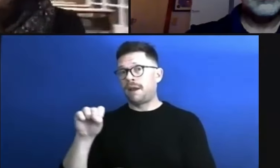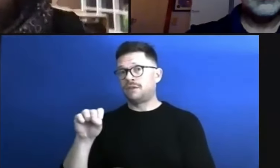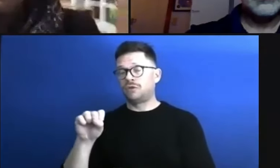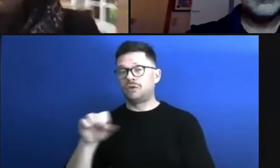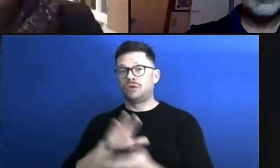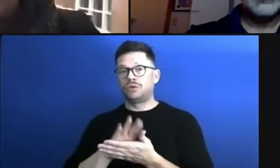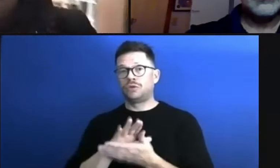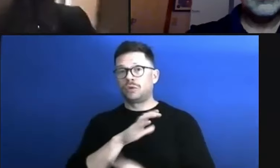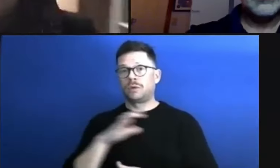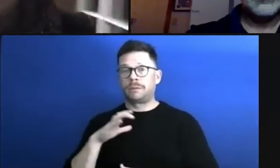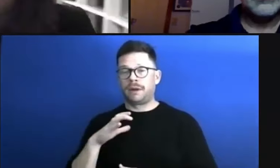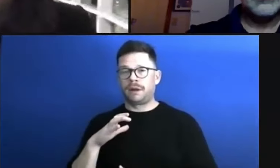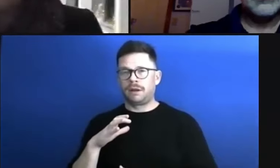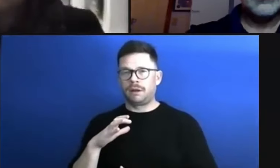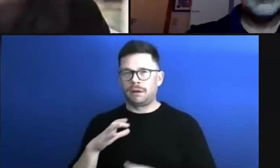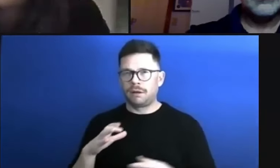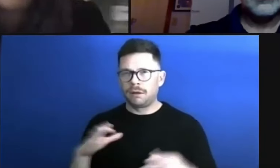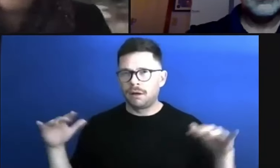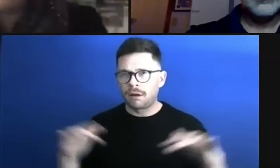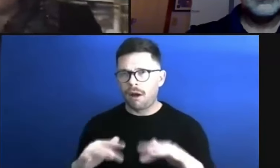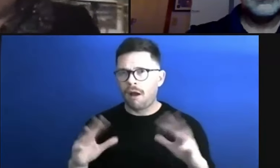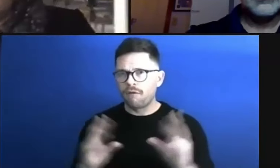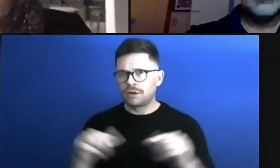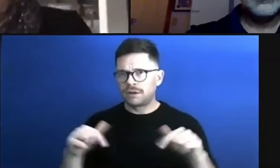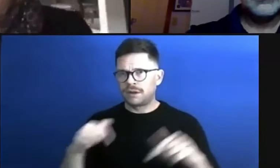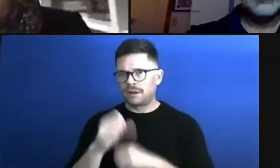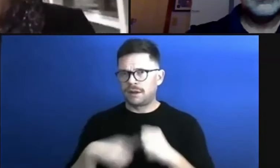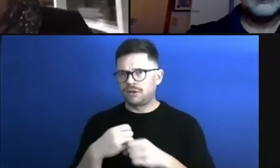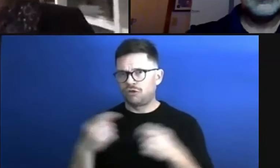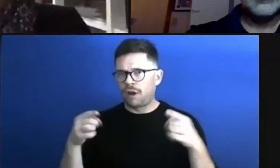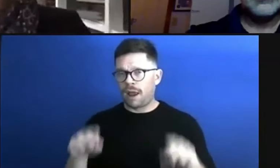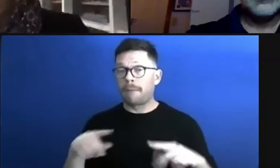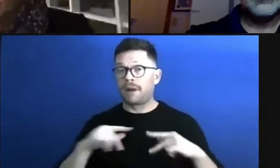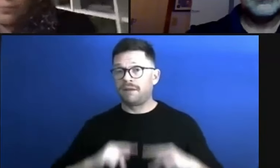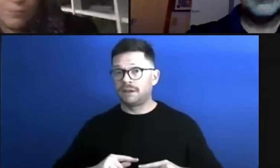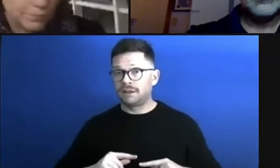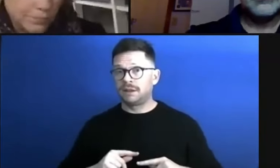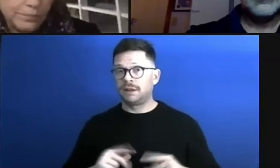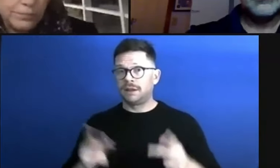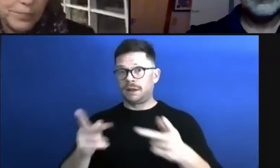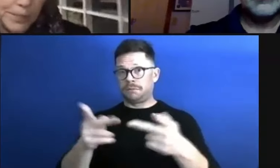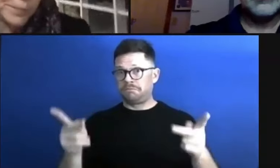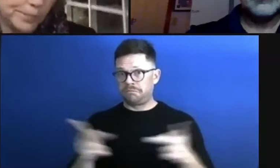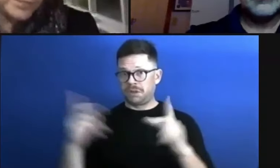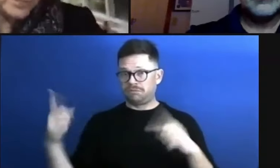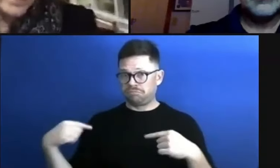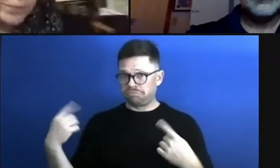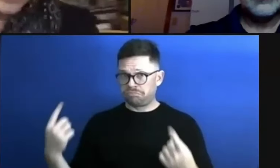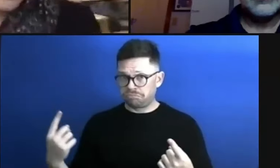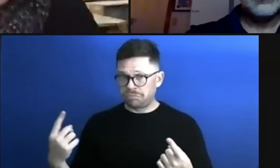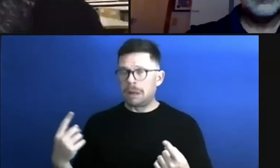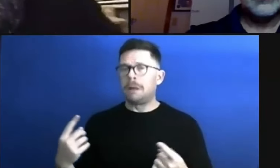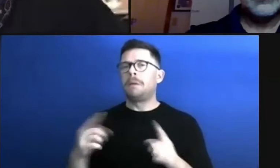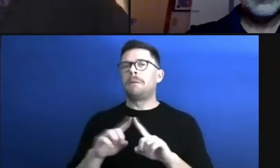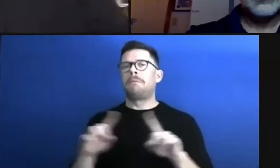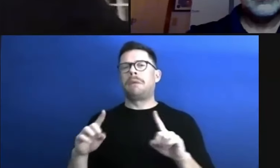Resolutions at their conference, which is this year held physically at a place like it's been passed, but only a certain number